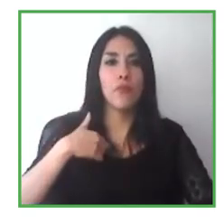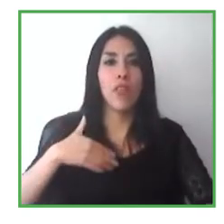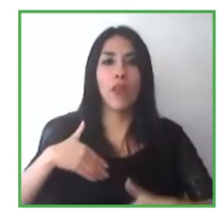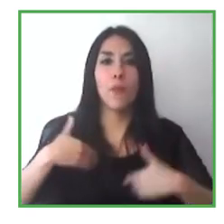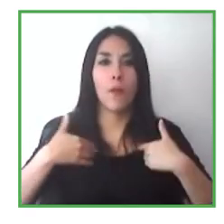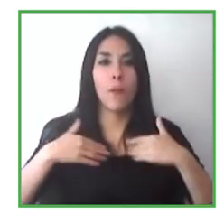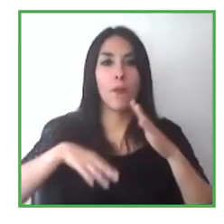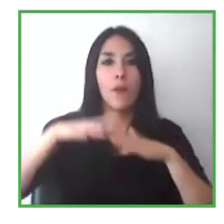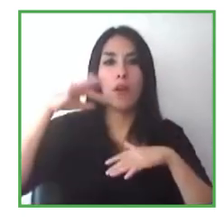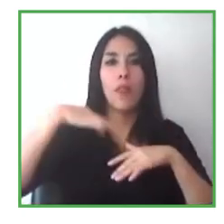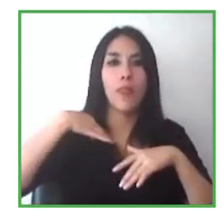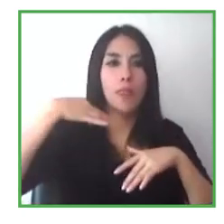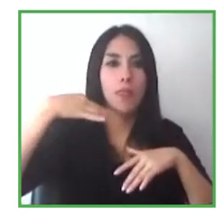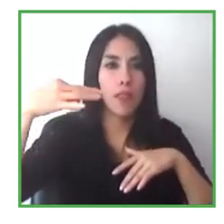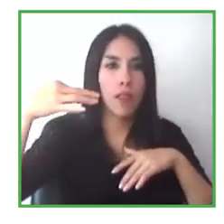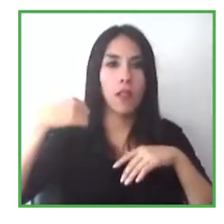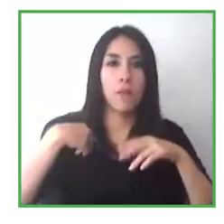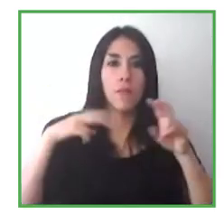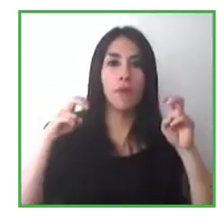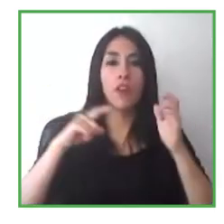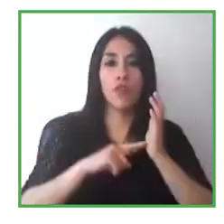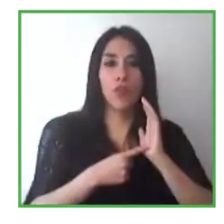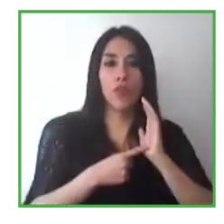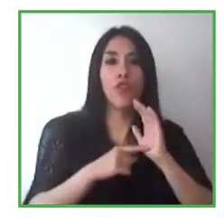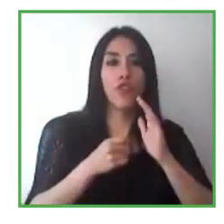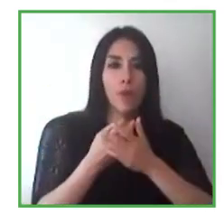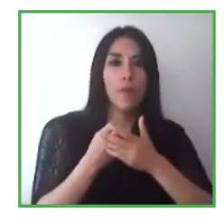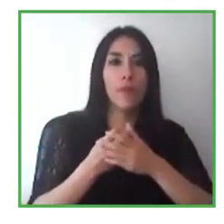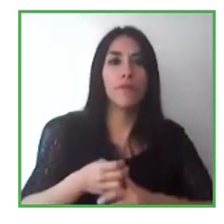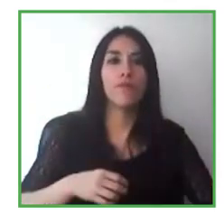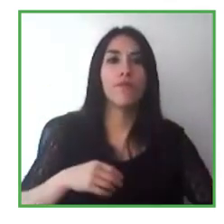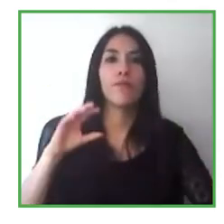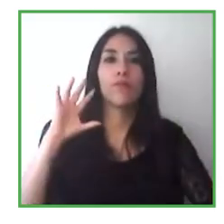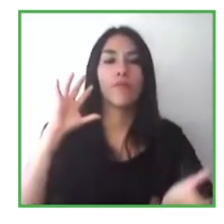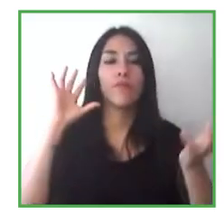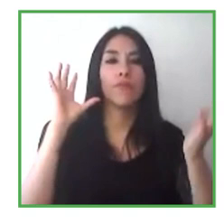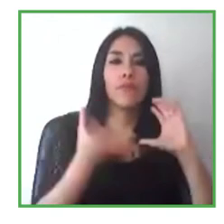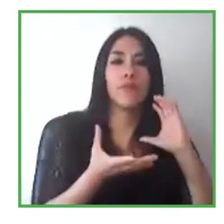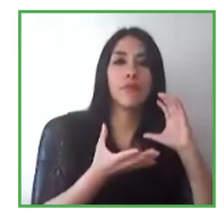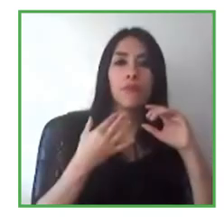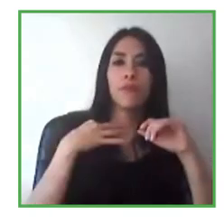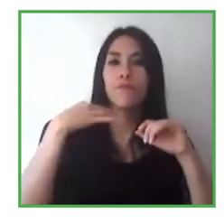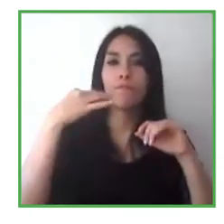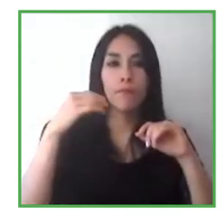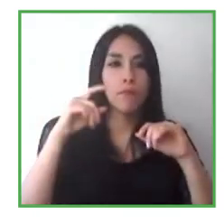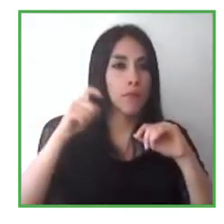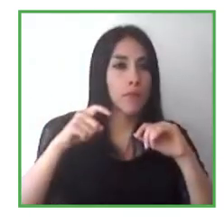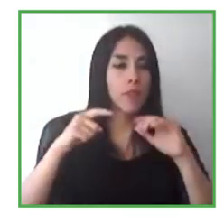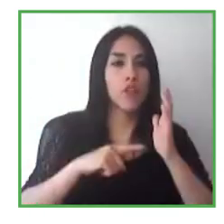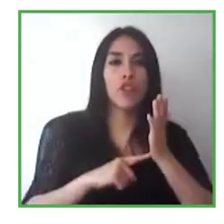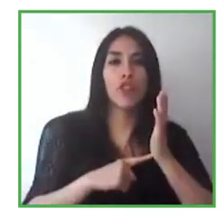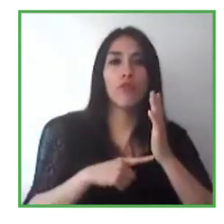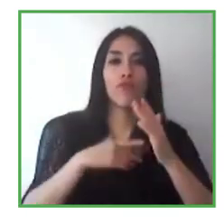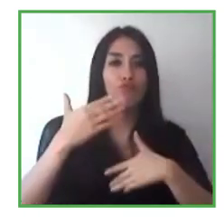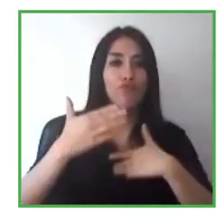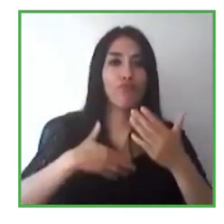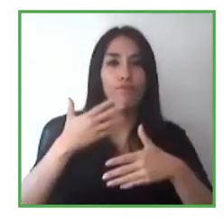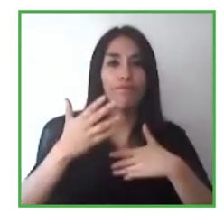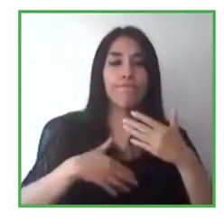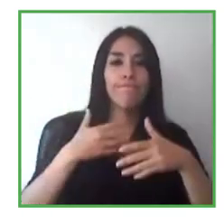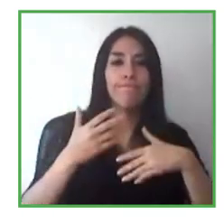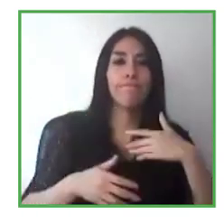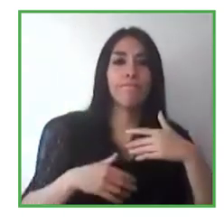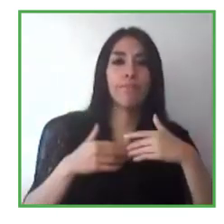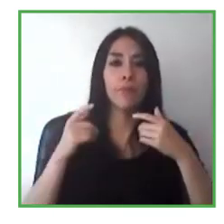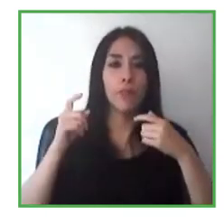The world is sort of coming to us. And, you know, Eve, you talked a little bit about how it's not a one size fits all model around the